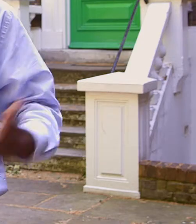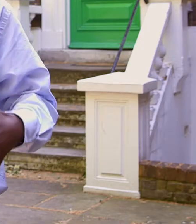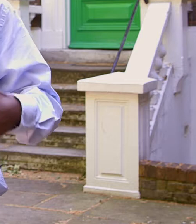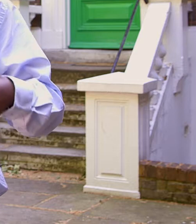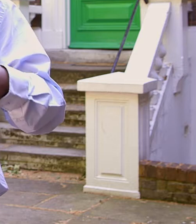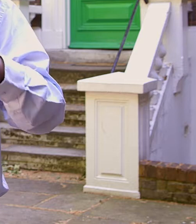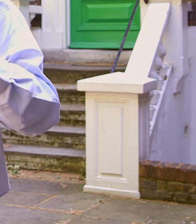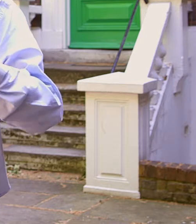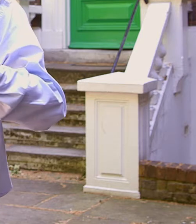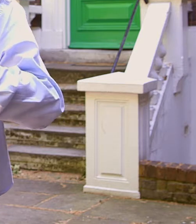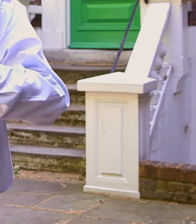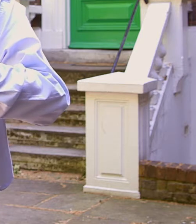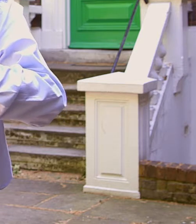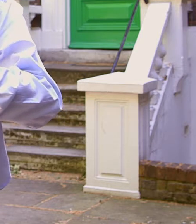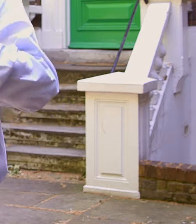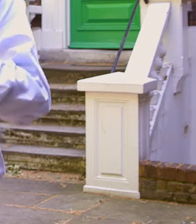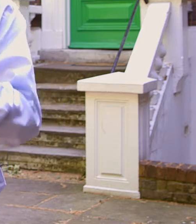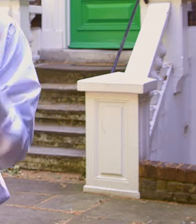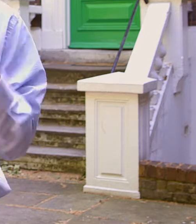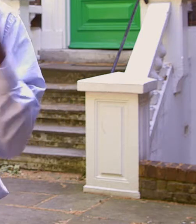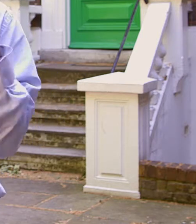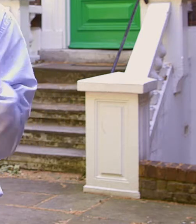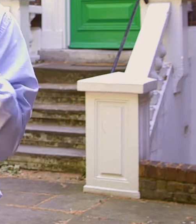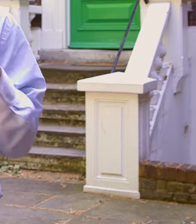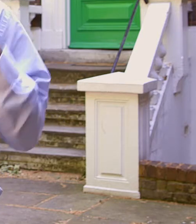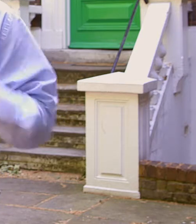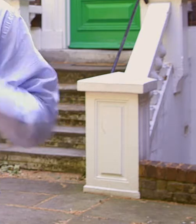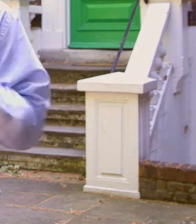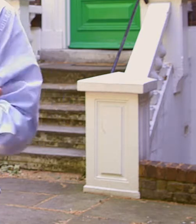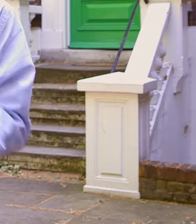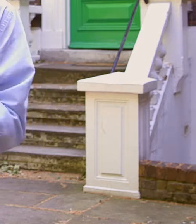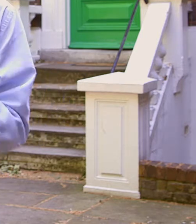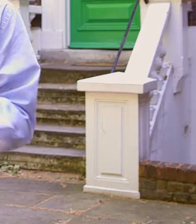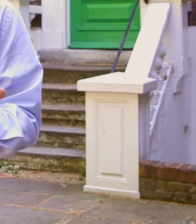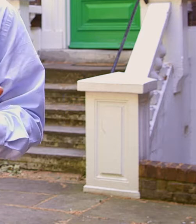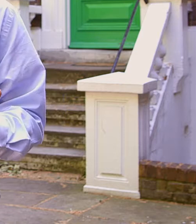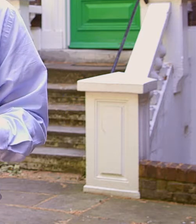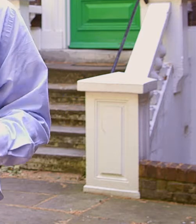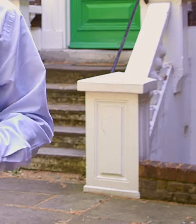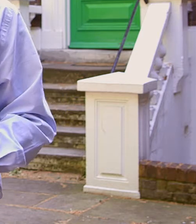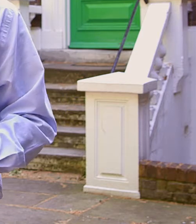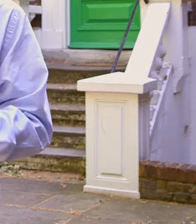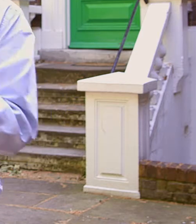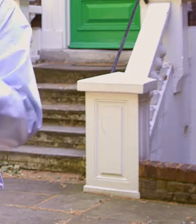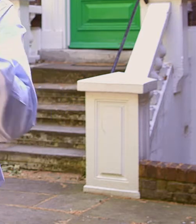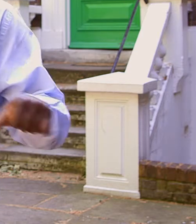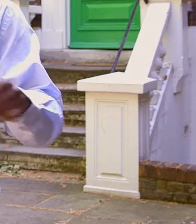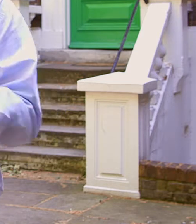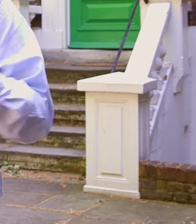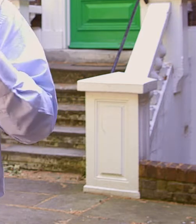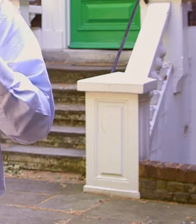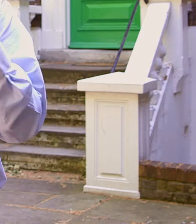grant I was absolutely overwhelmed when I opened the letter I was beyond myself with excitement literally jumping up and down